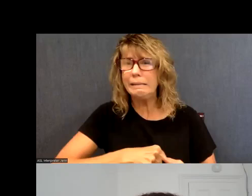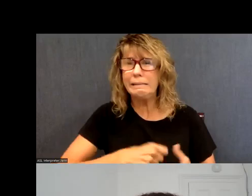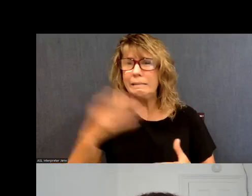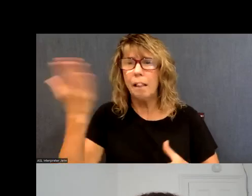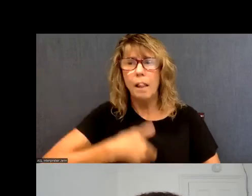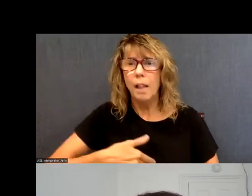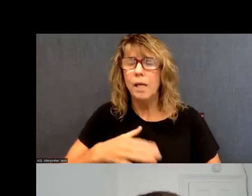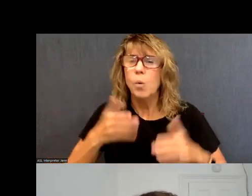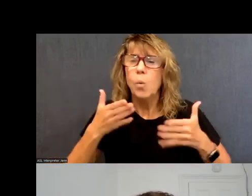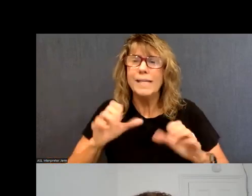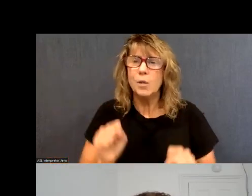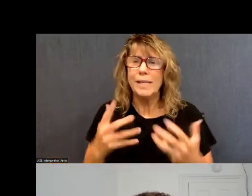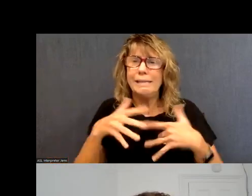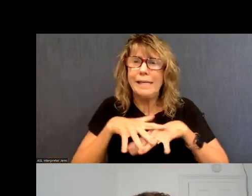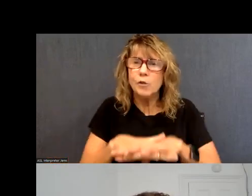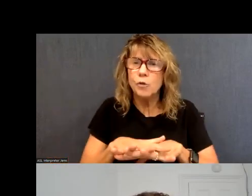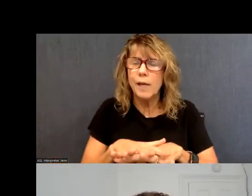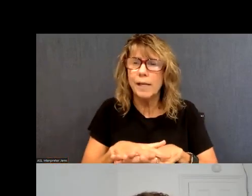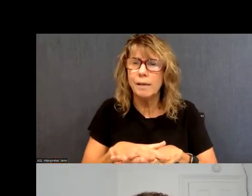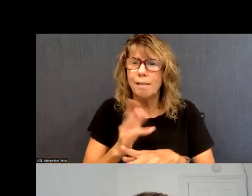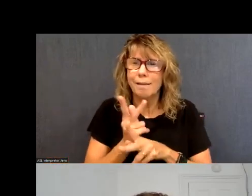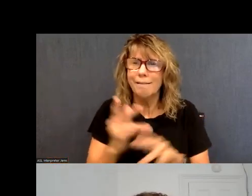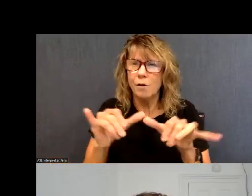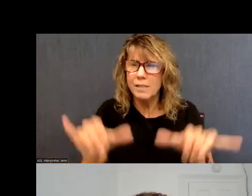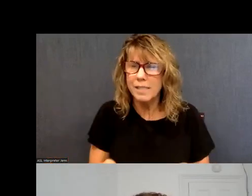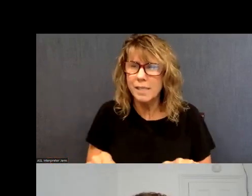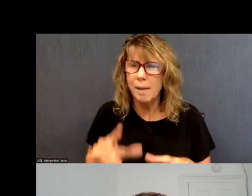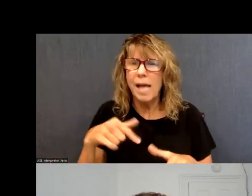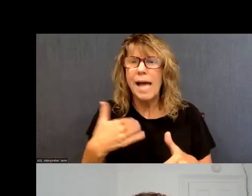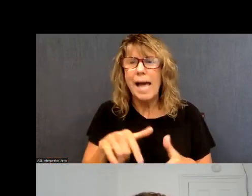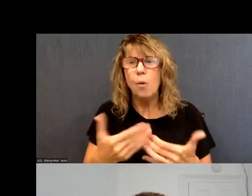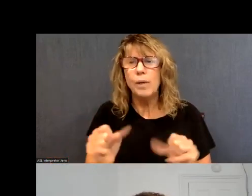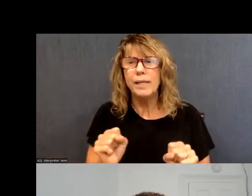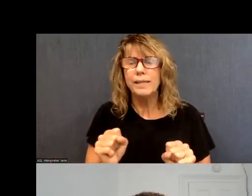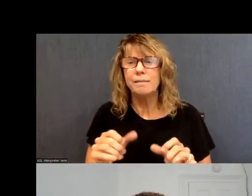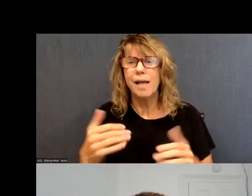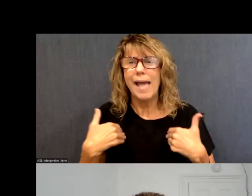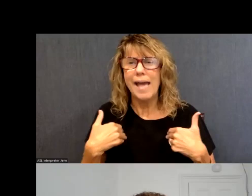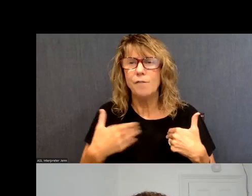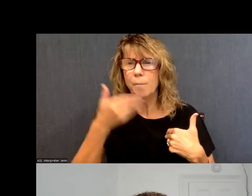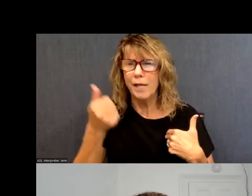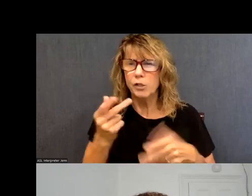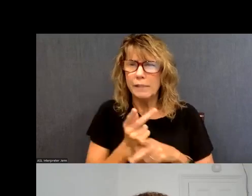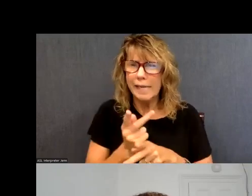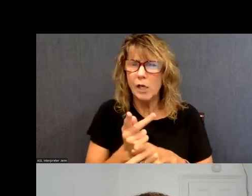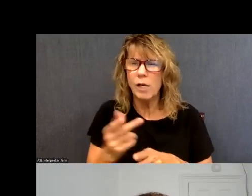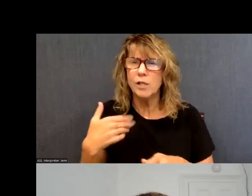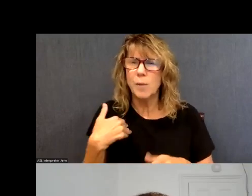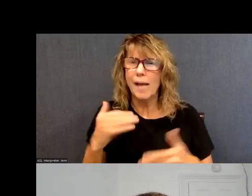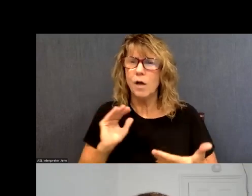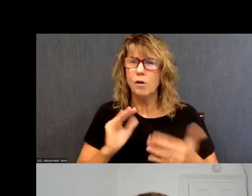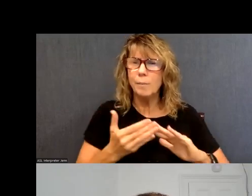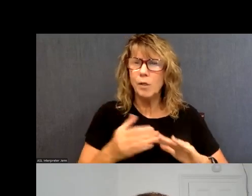systems of care, find ways to promote low threshold access to care and find a way that our community benefits from the